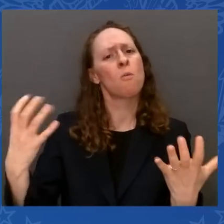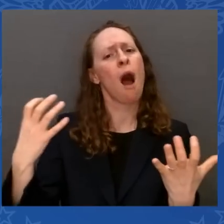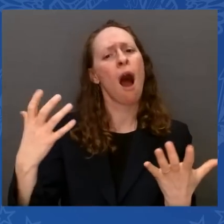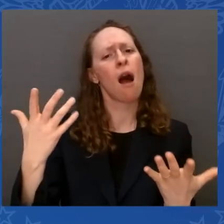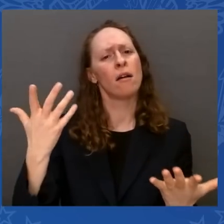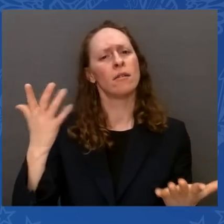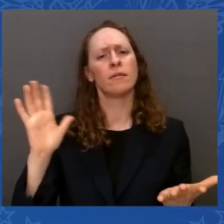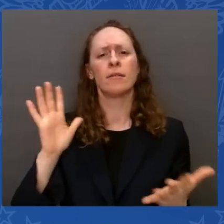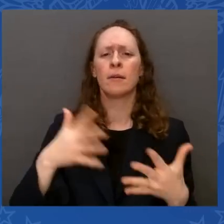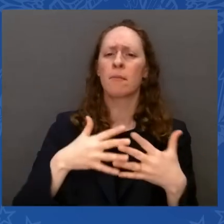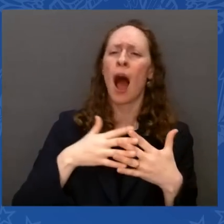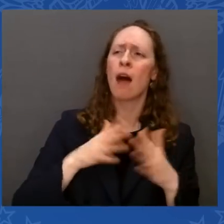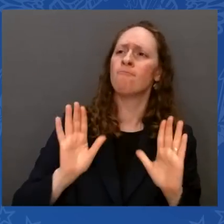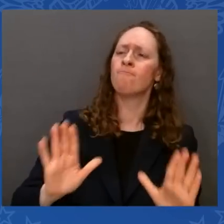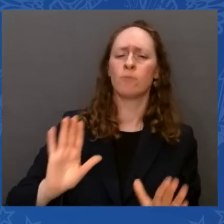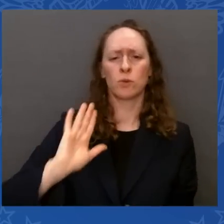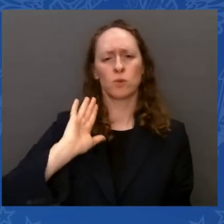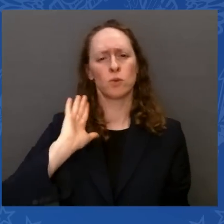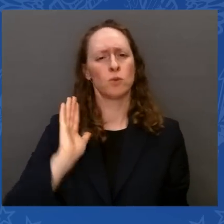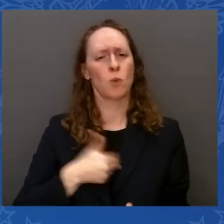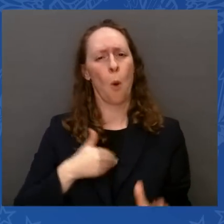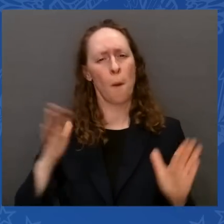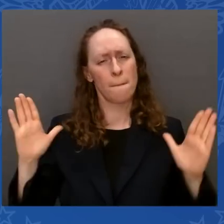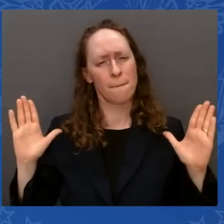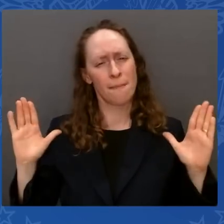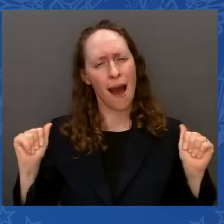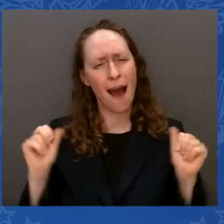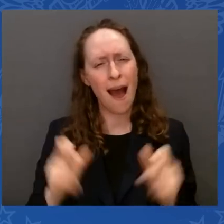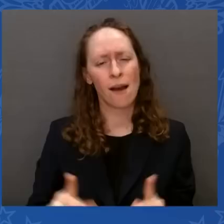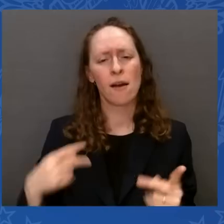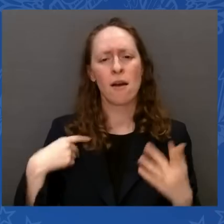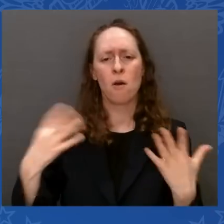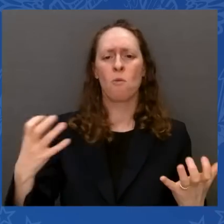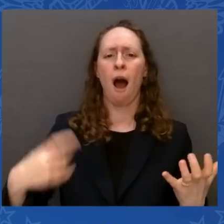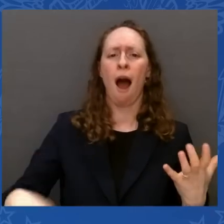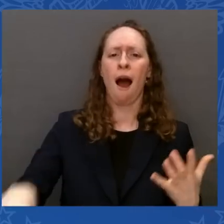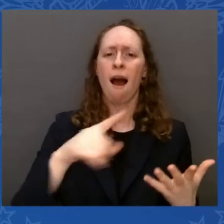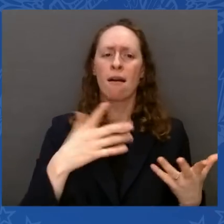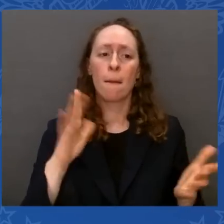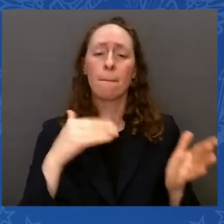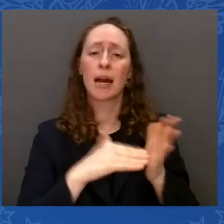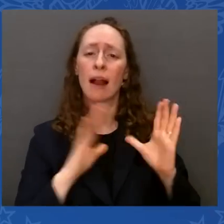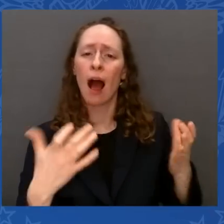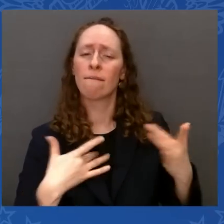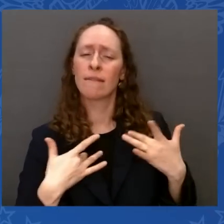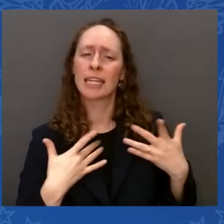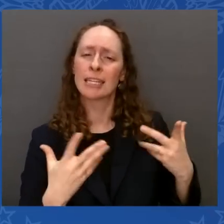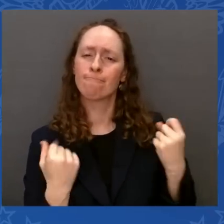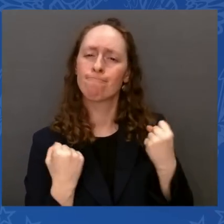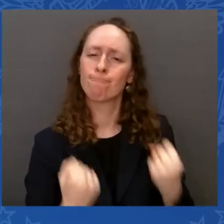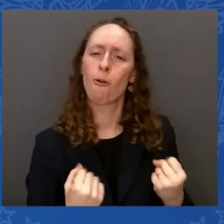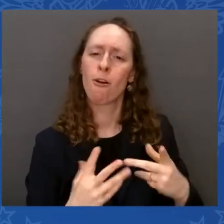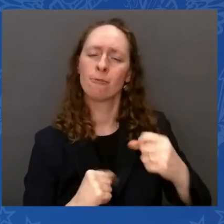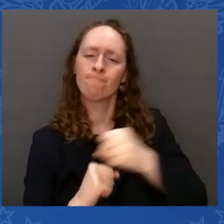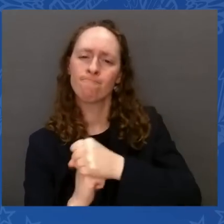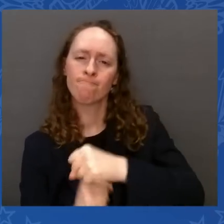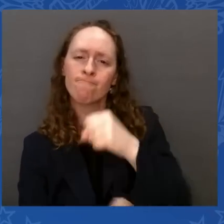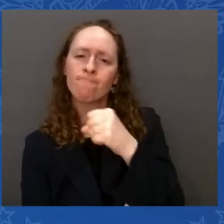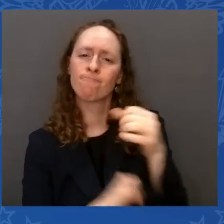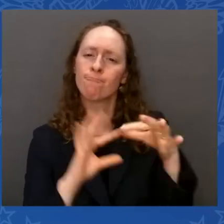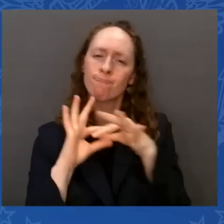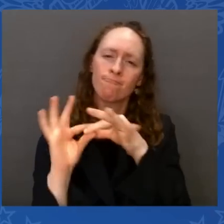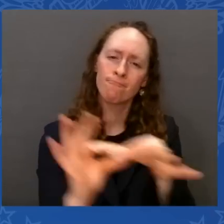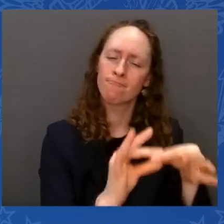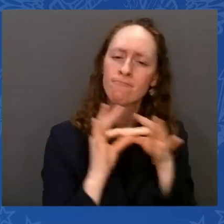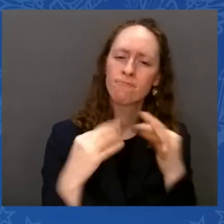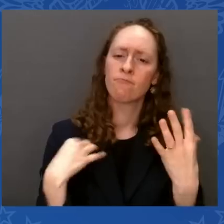the backbone of the country, and unite the country. And everybody said, you're never going to get anything done bipartisanly. They told me you couldn't get anything done in a